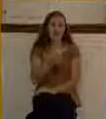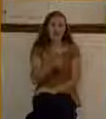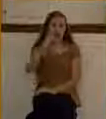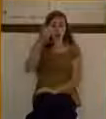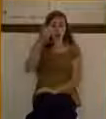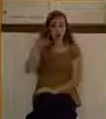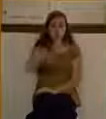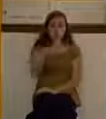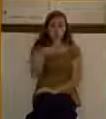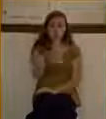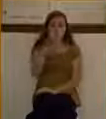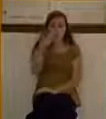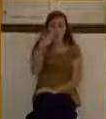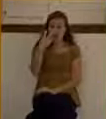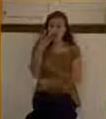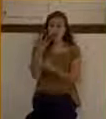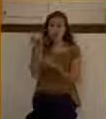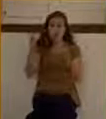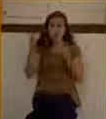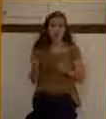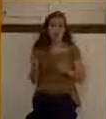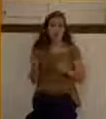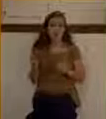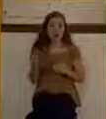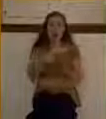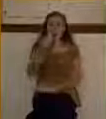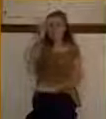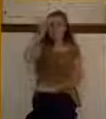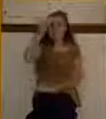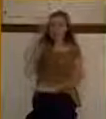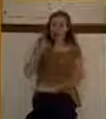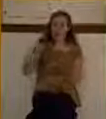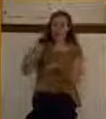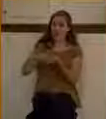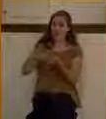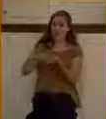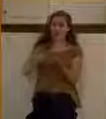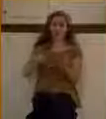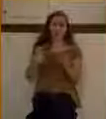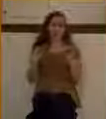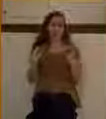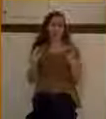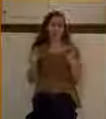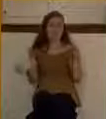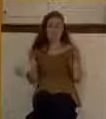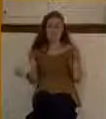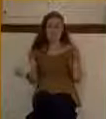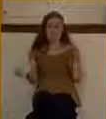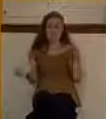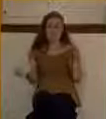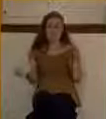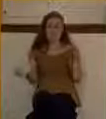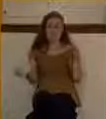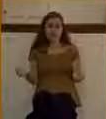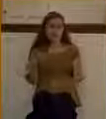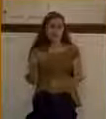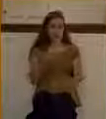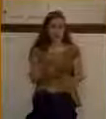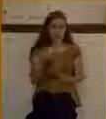blind beggar. He knew that God owed him nothing. He had nothing with which to commend himself.